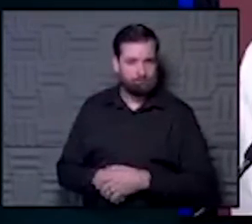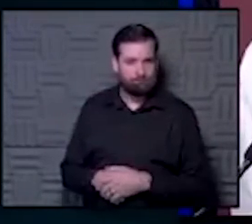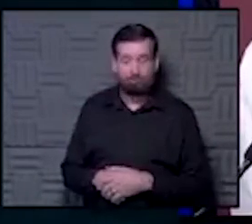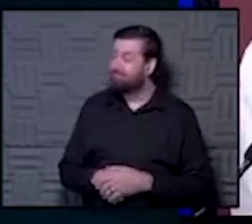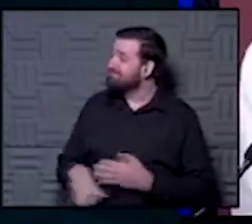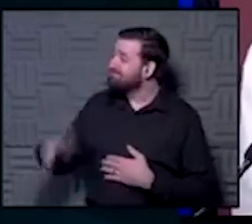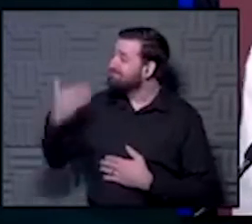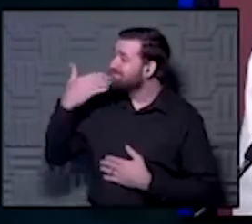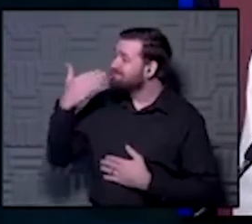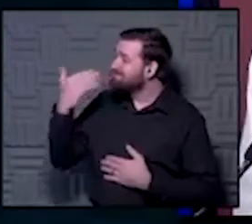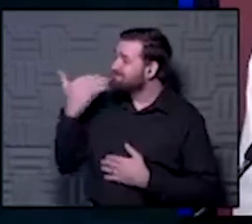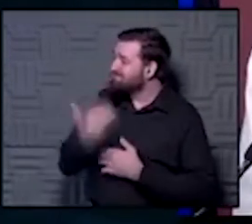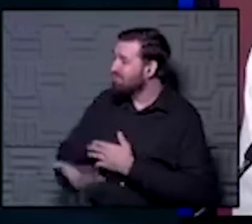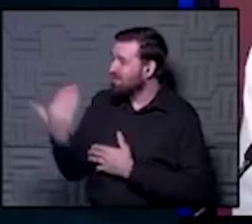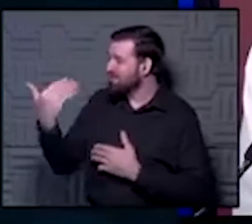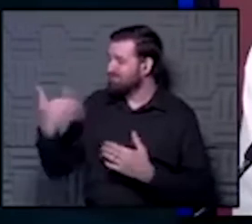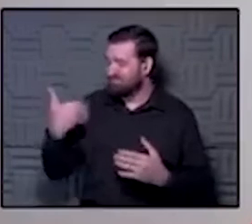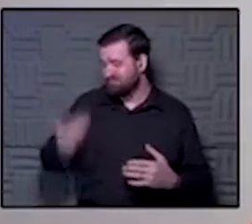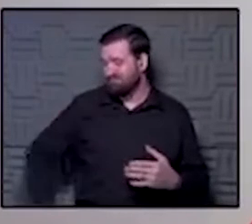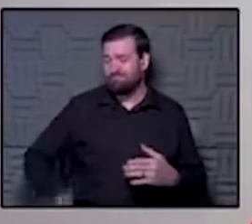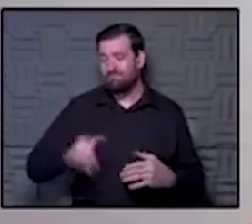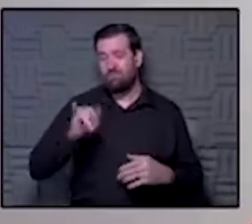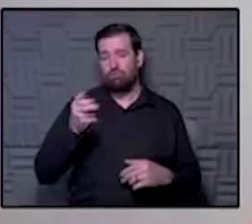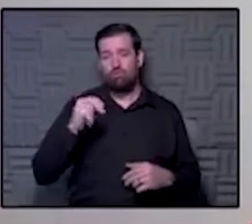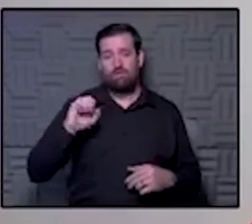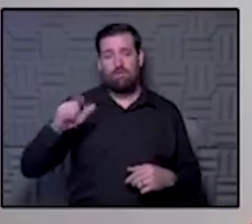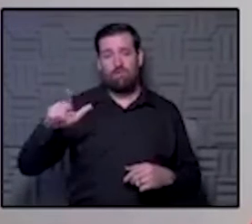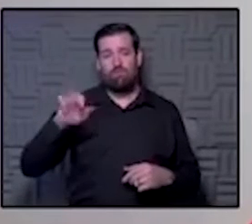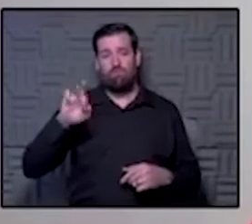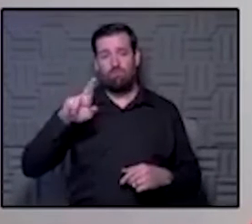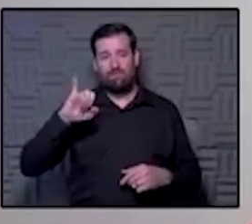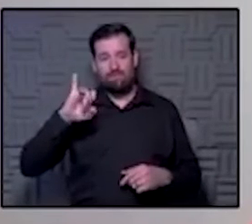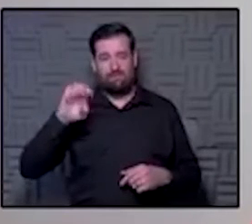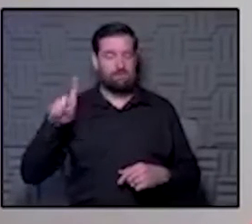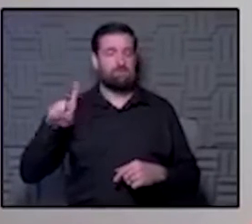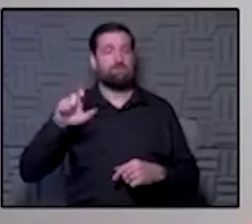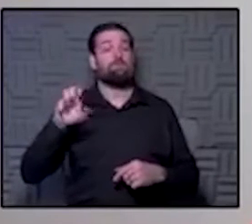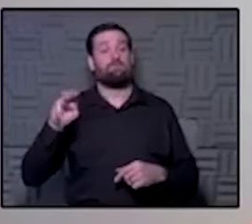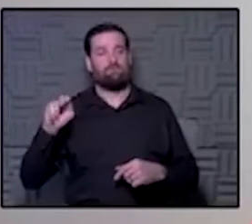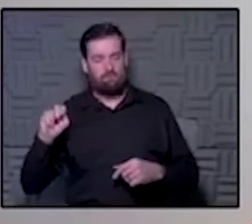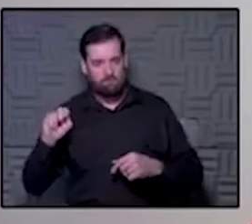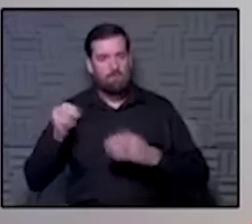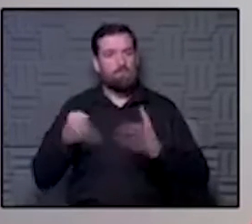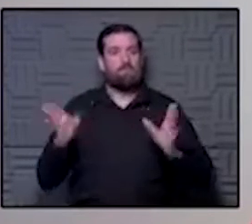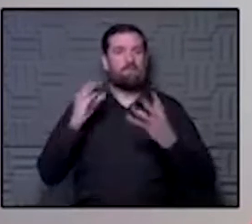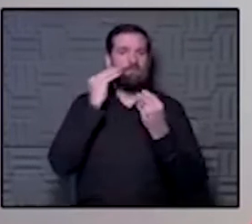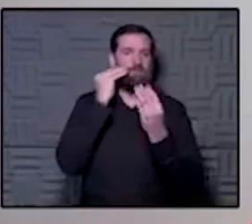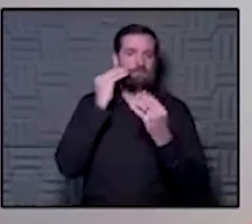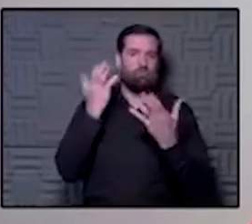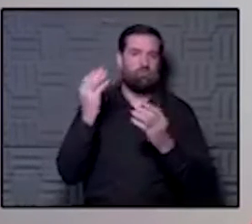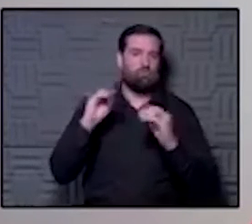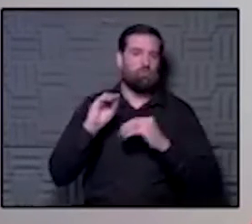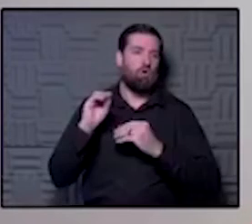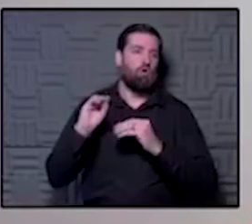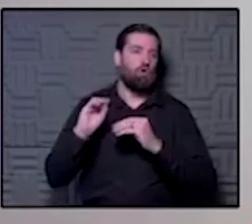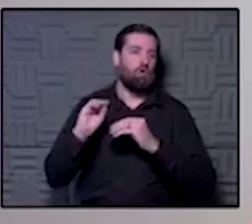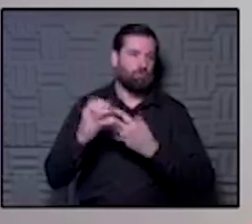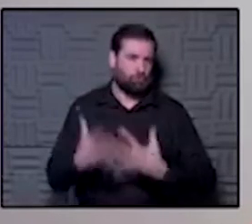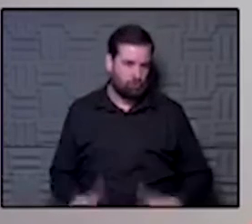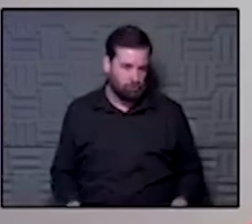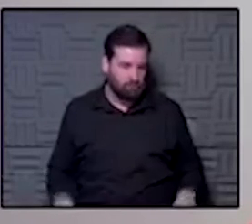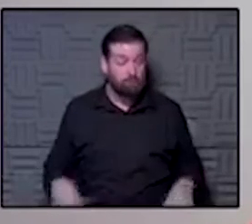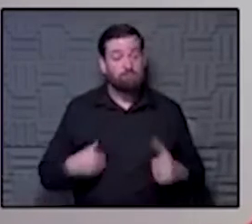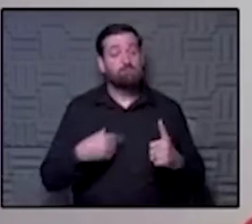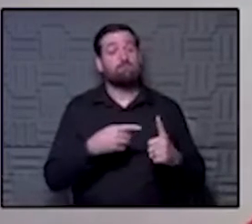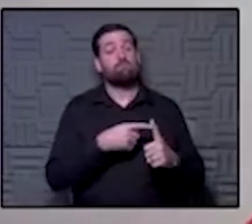Thank you. Good morning. I'm Janelle Friesen. I'm the Public Information Officer with the Unified Government Public Health Department. First, I